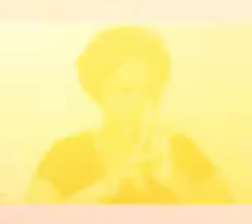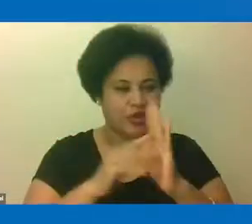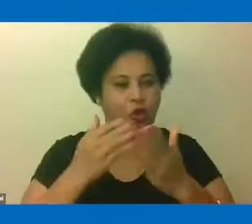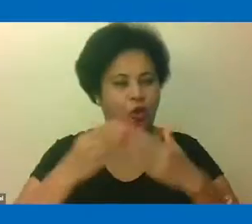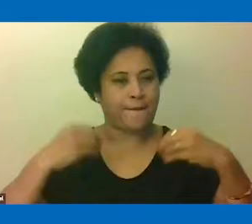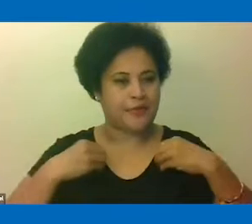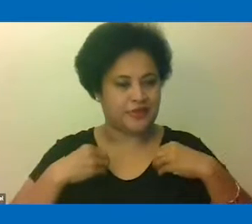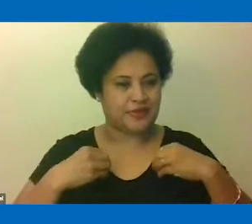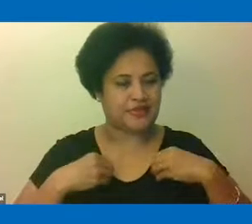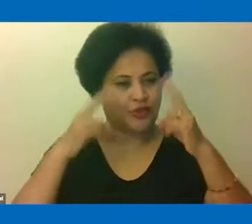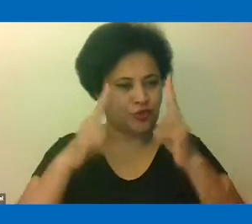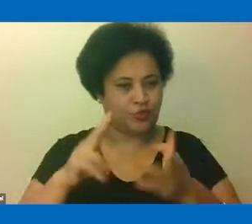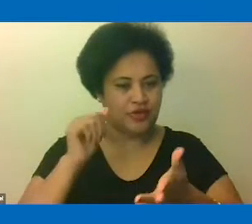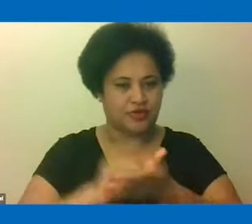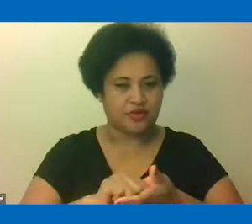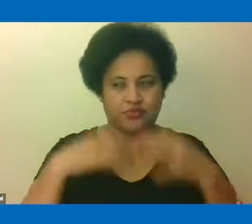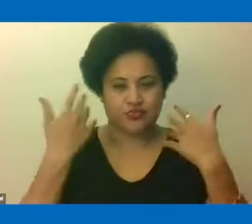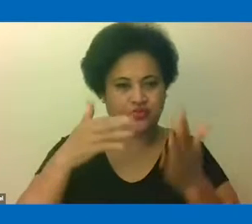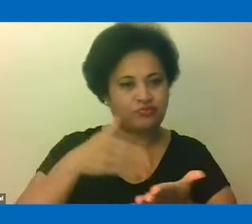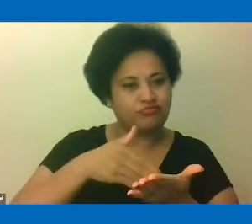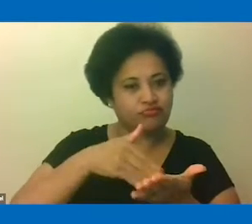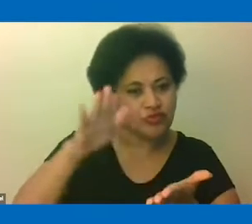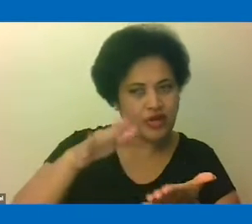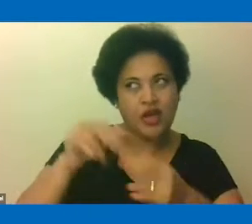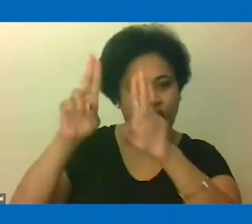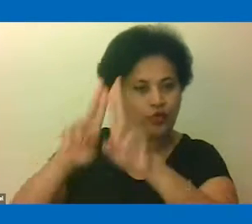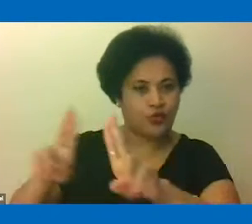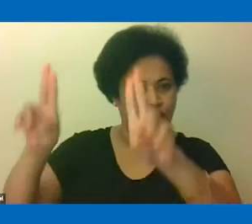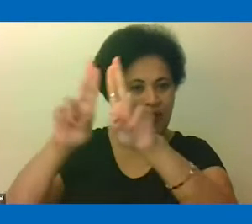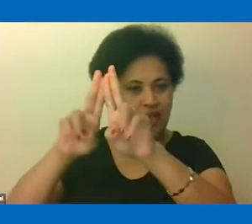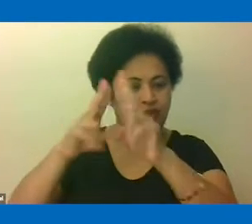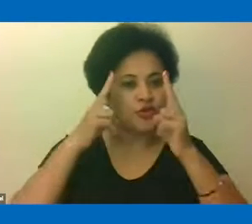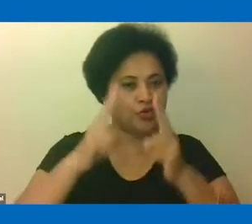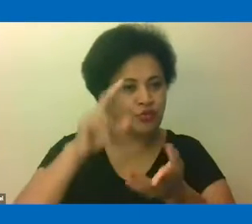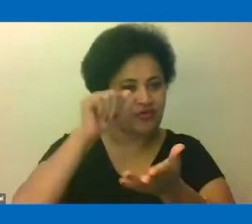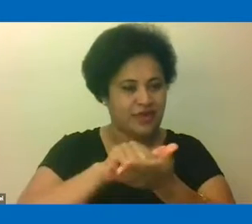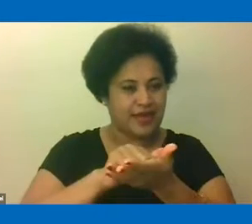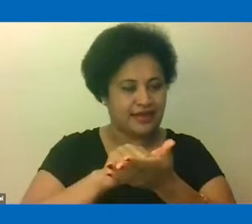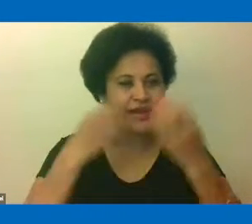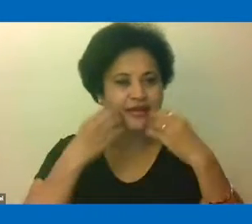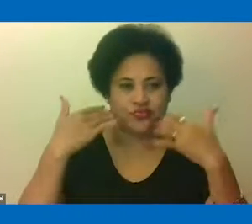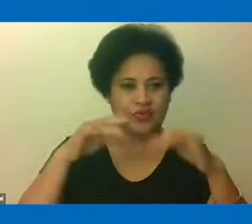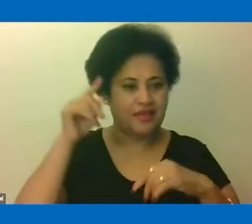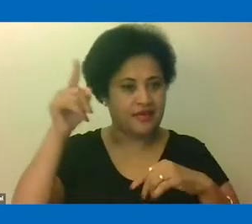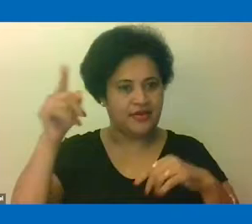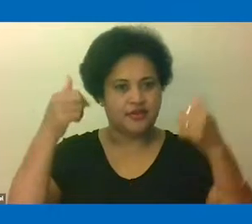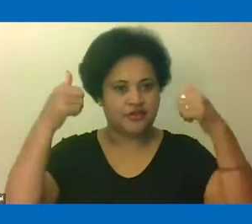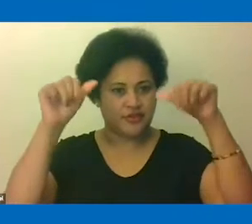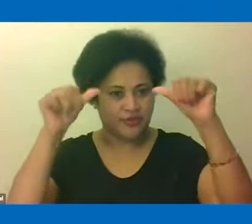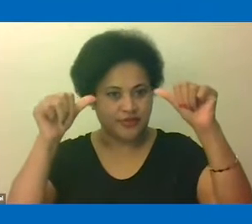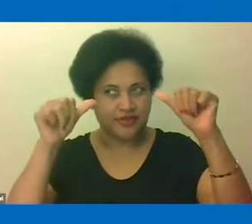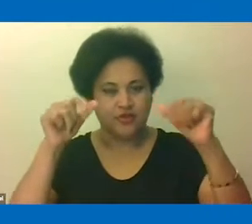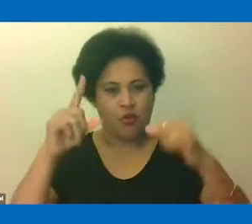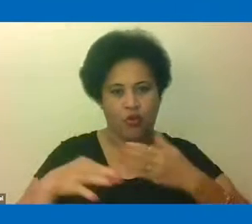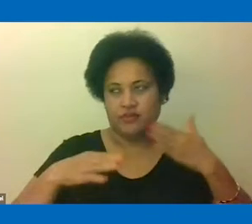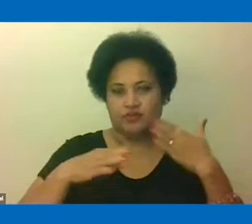Their unanimous endorsement by the United Nations Human Rights Council was a landmark moment for efforts to